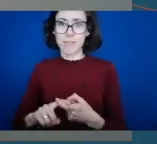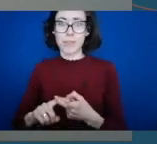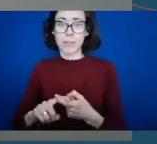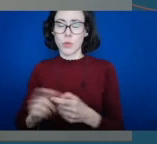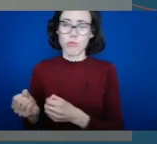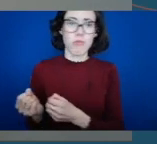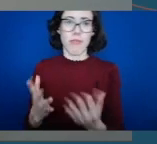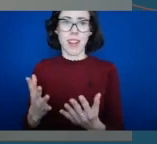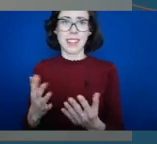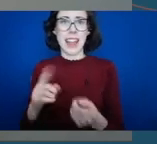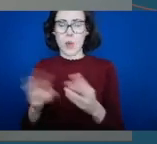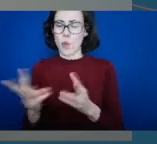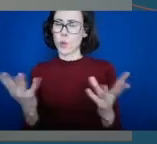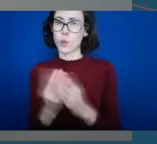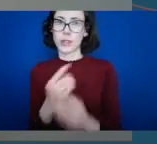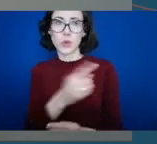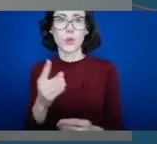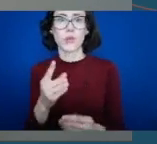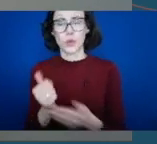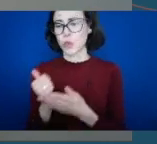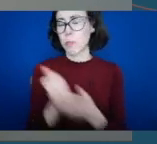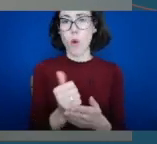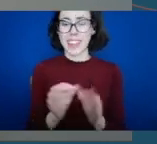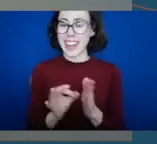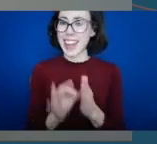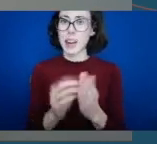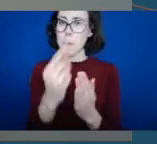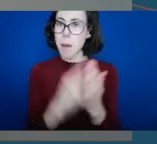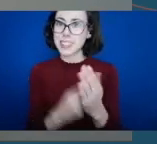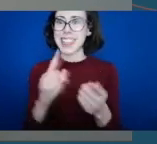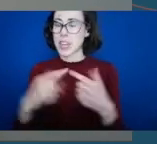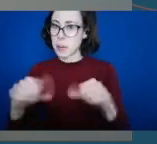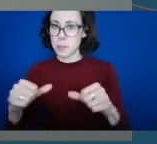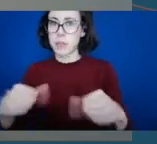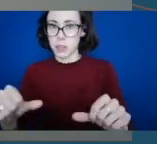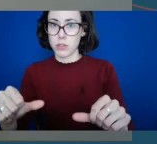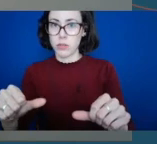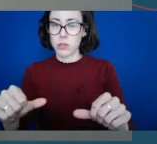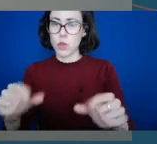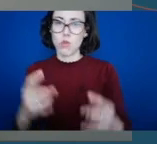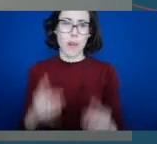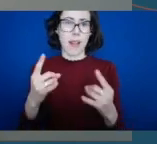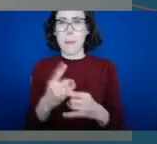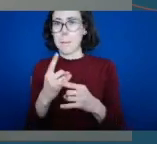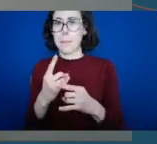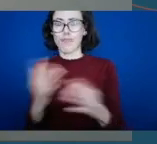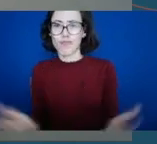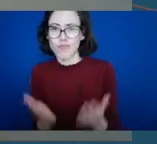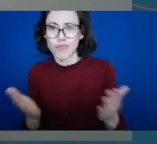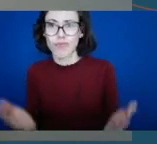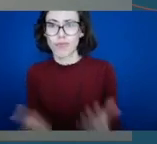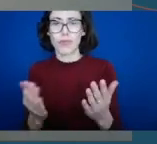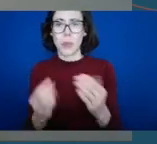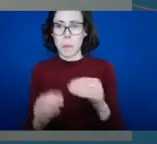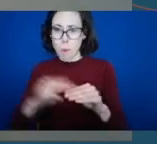in supporting and guiding policy development and implementation that will further enhance sport and physical activity opportunities for people with disabilities.